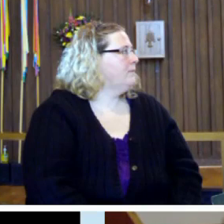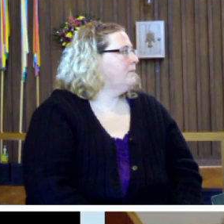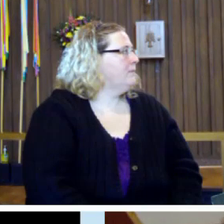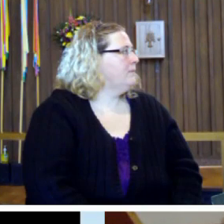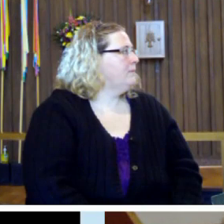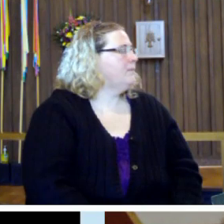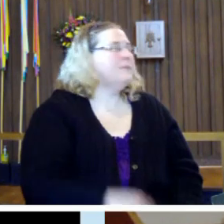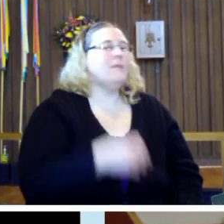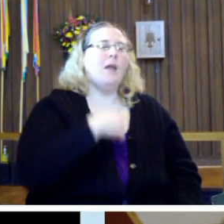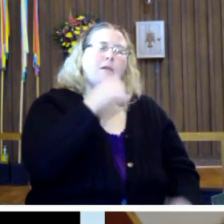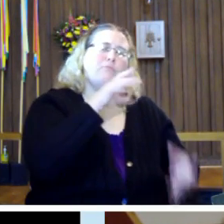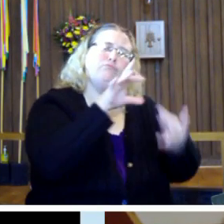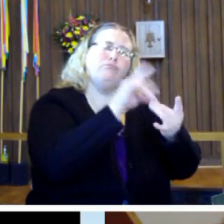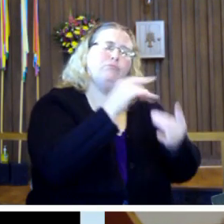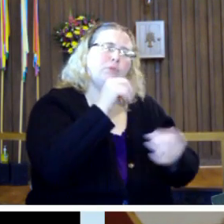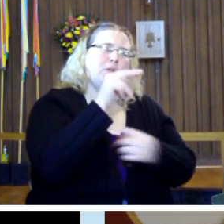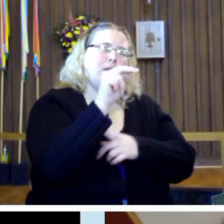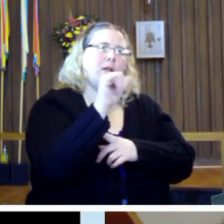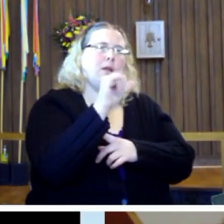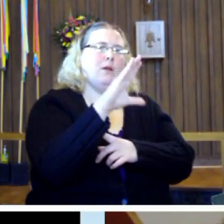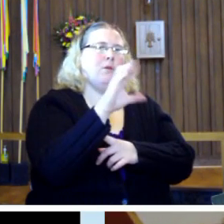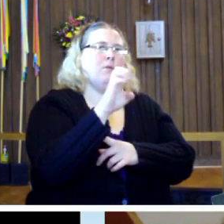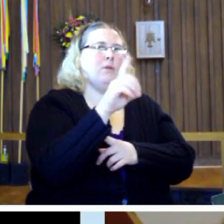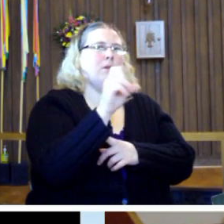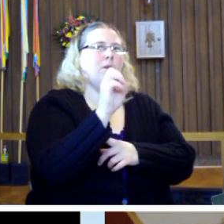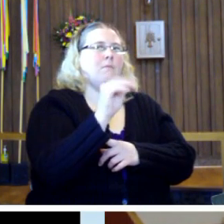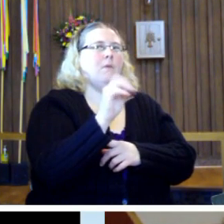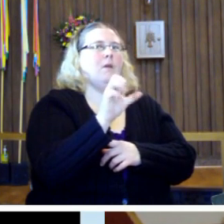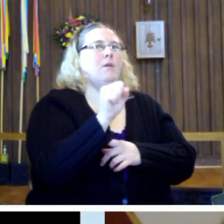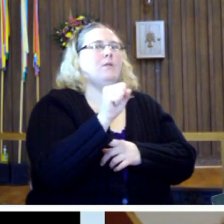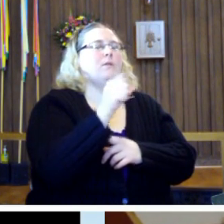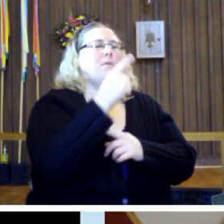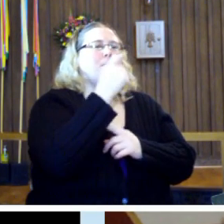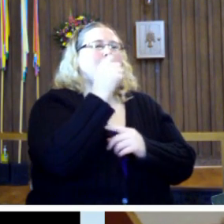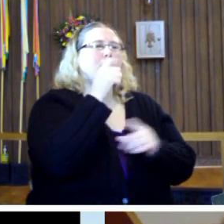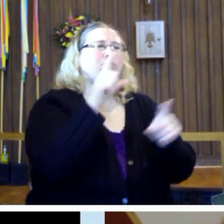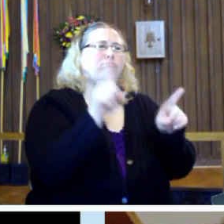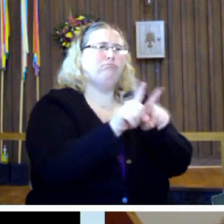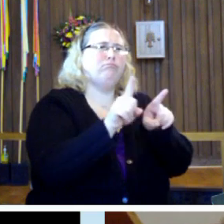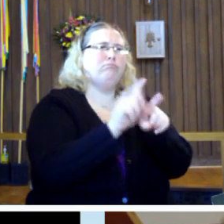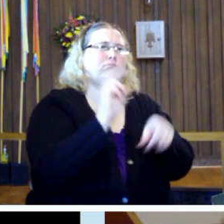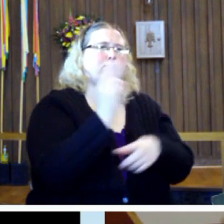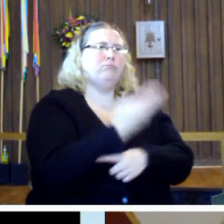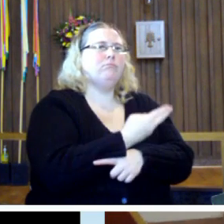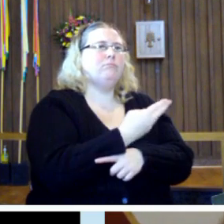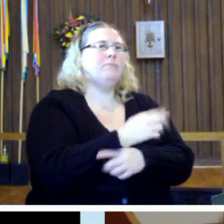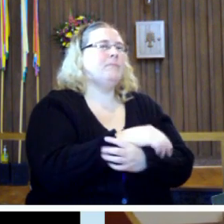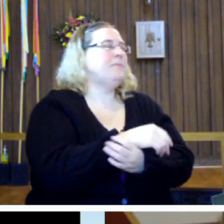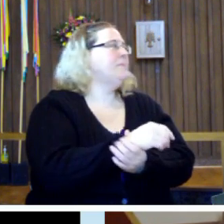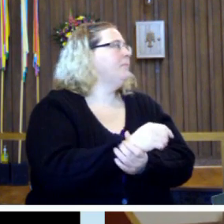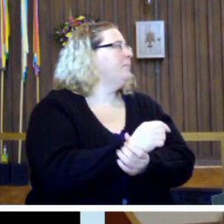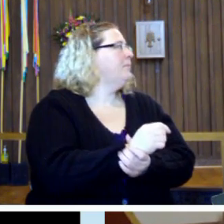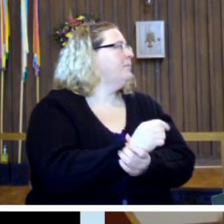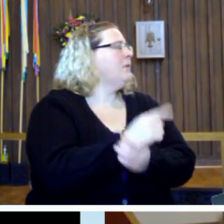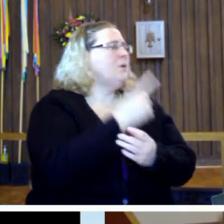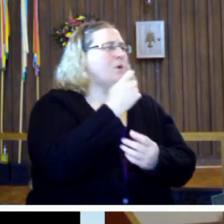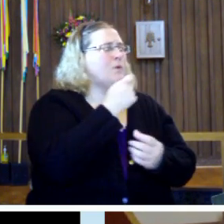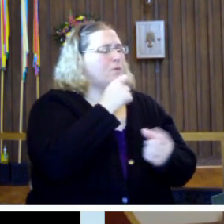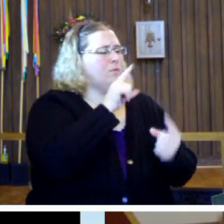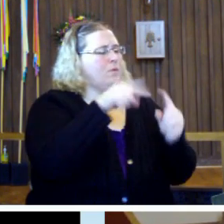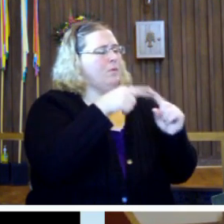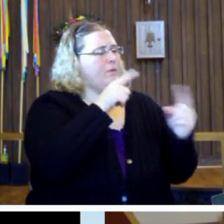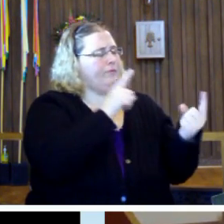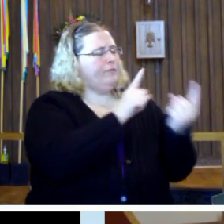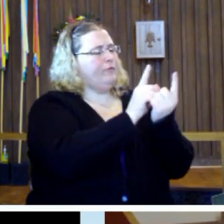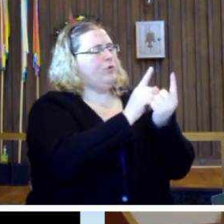I can relate to Nicodemus, he's probably a lot like us, at least when we